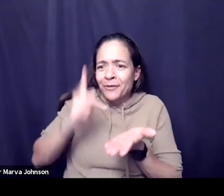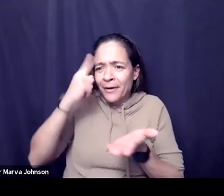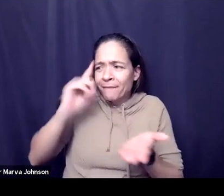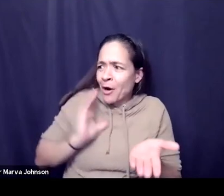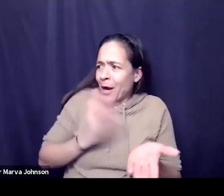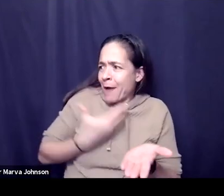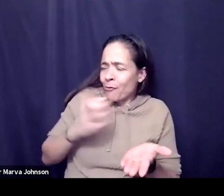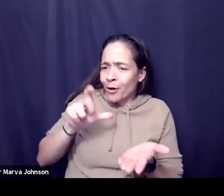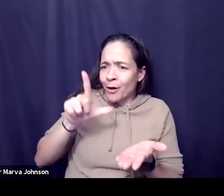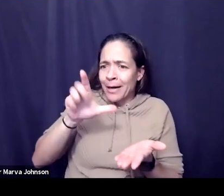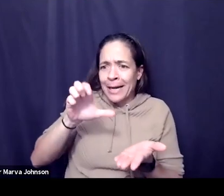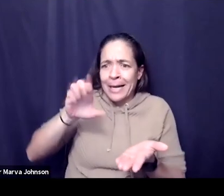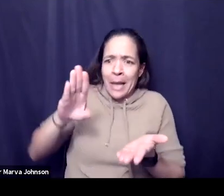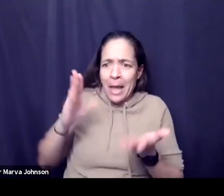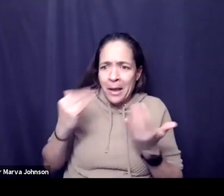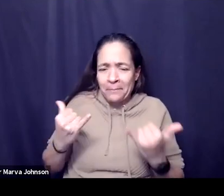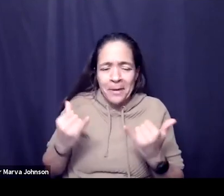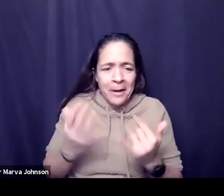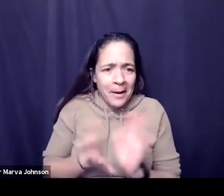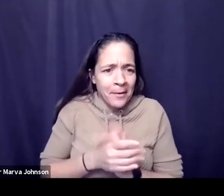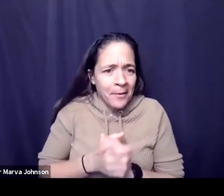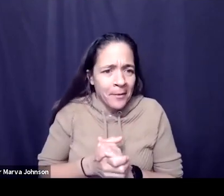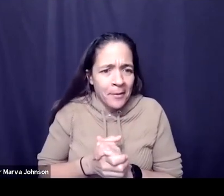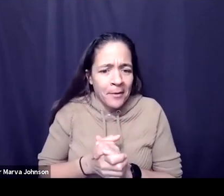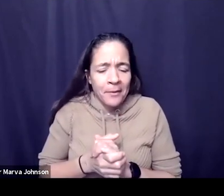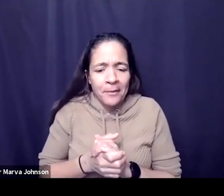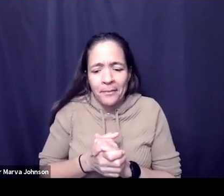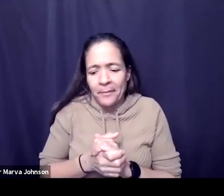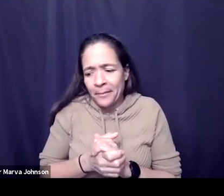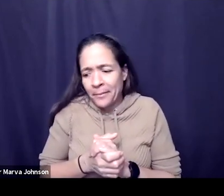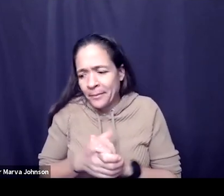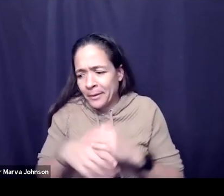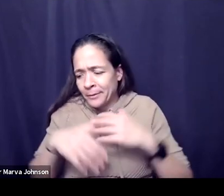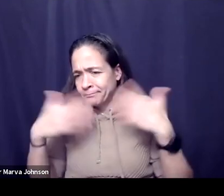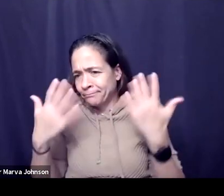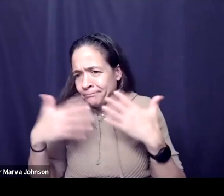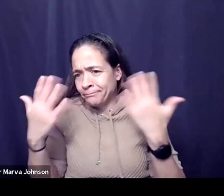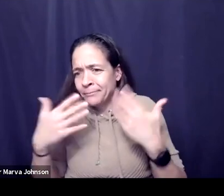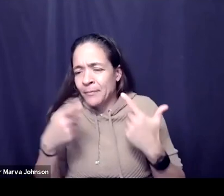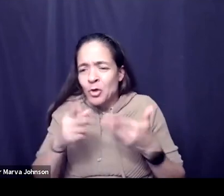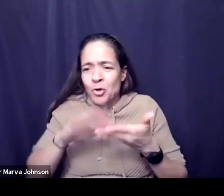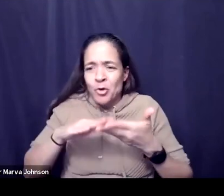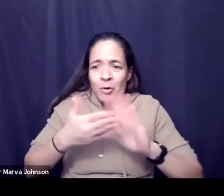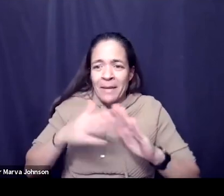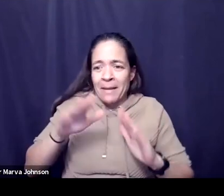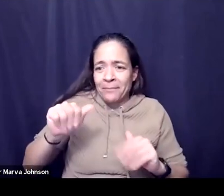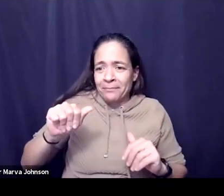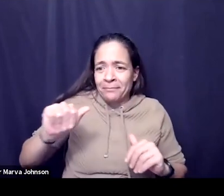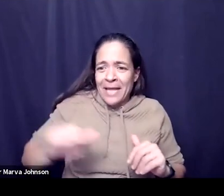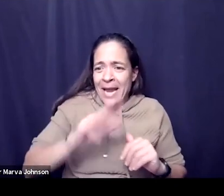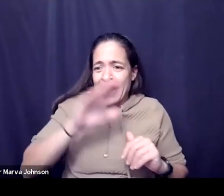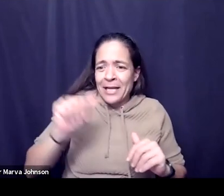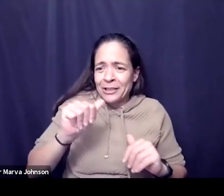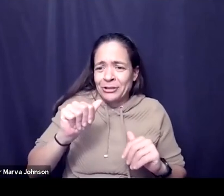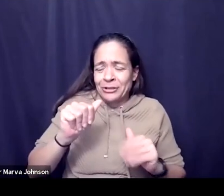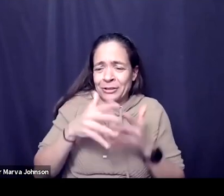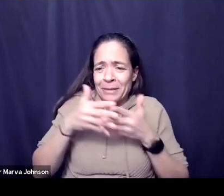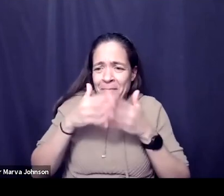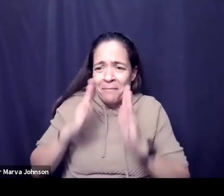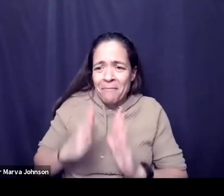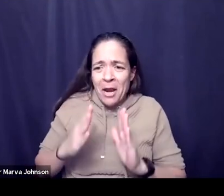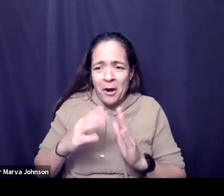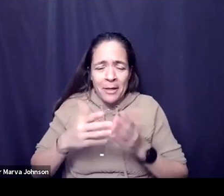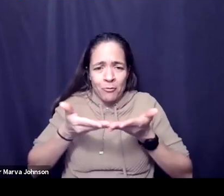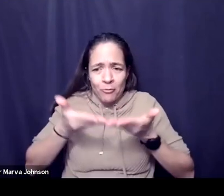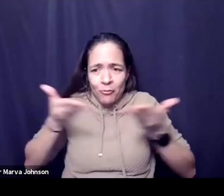you are the you know you are the the the uh the asian american like employee resource group leader